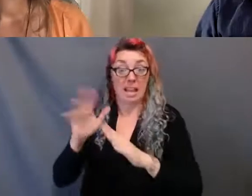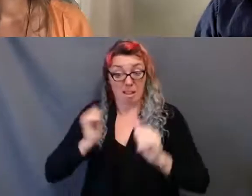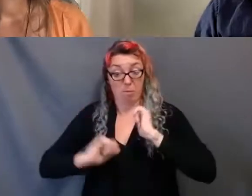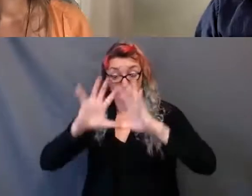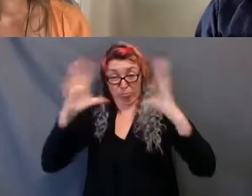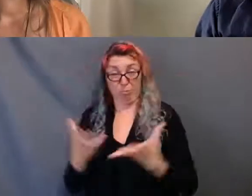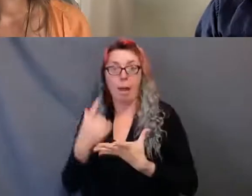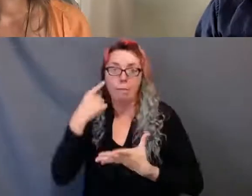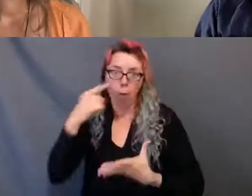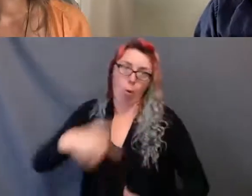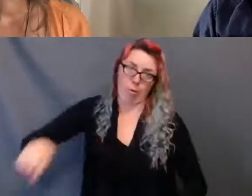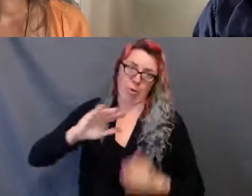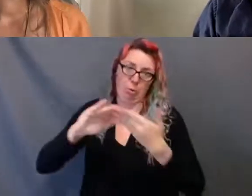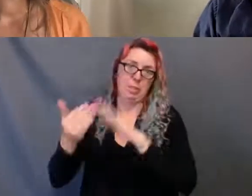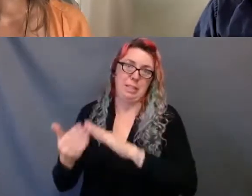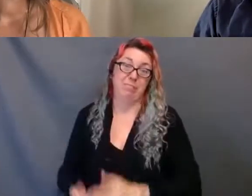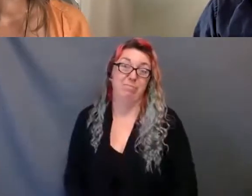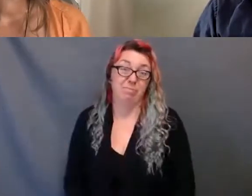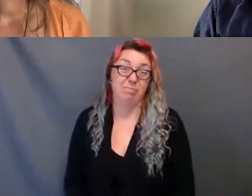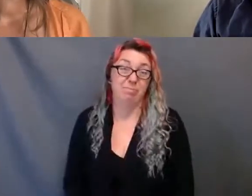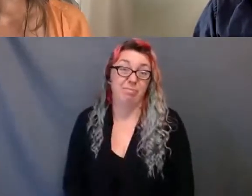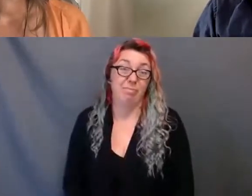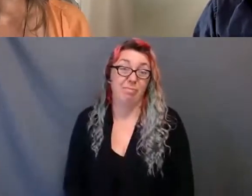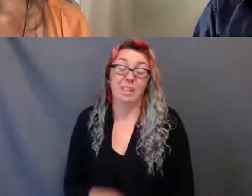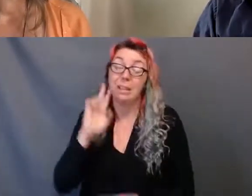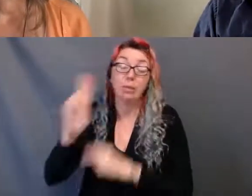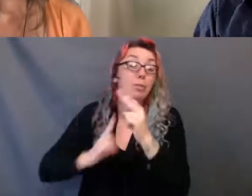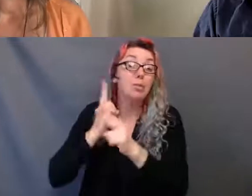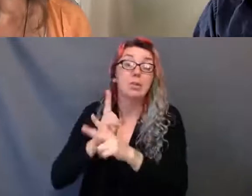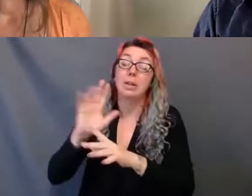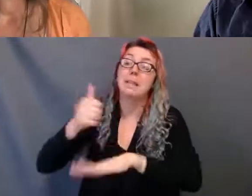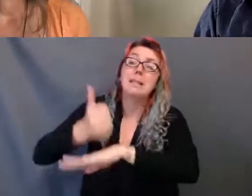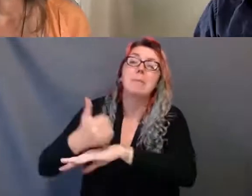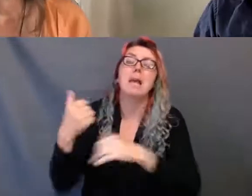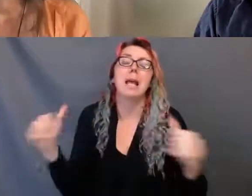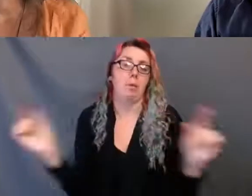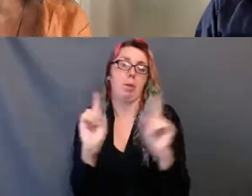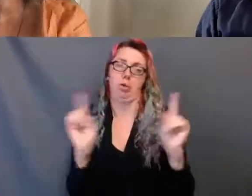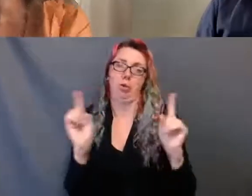and can be staged on any of our finest theatres across the country.